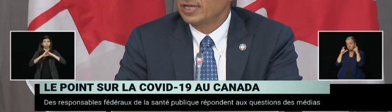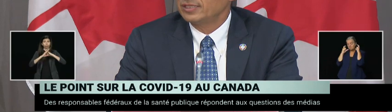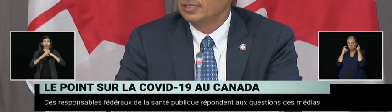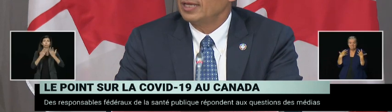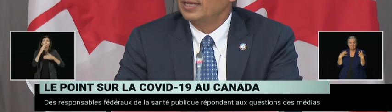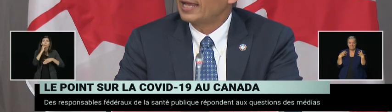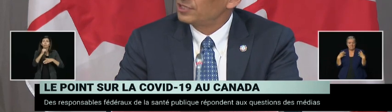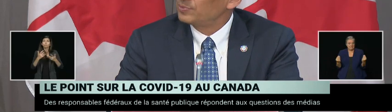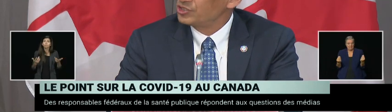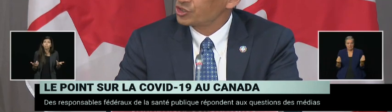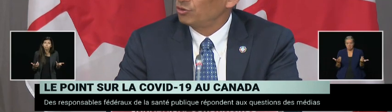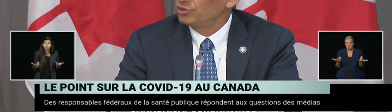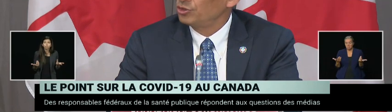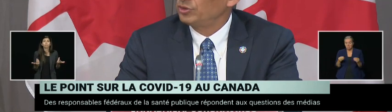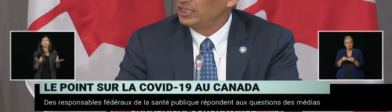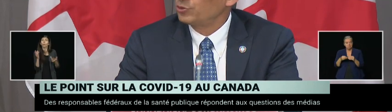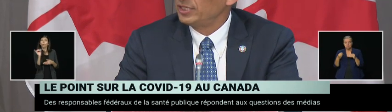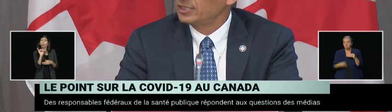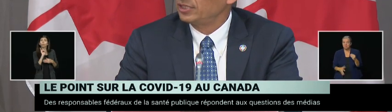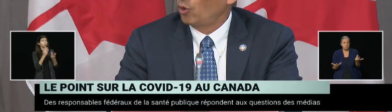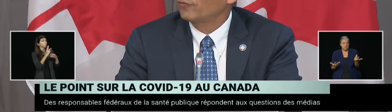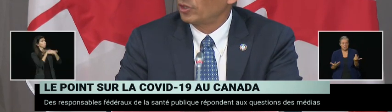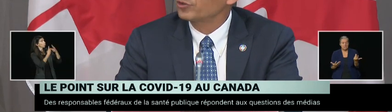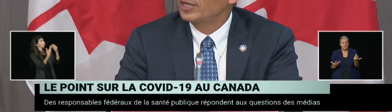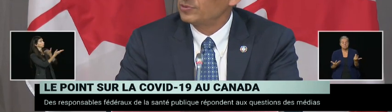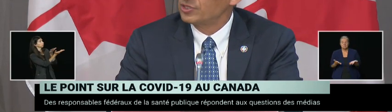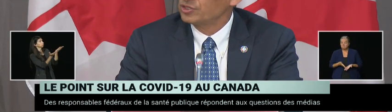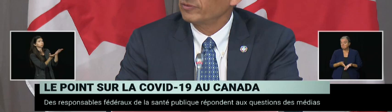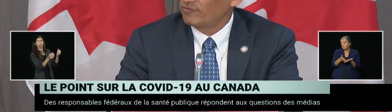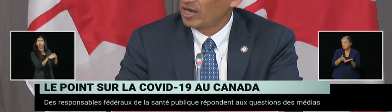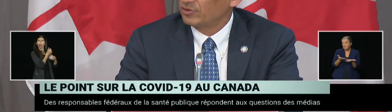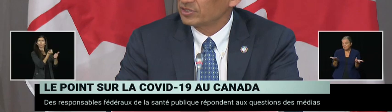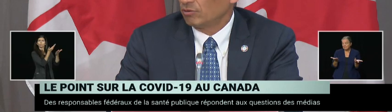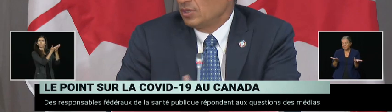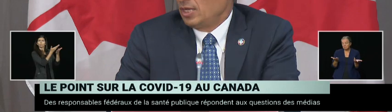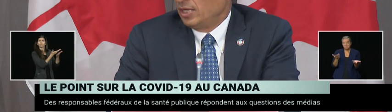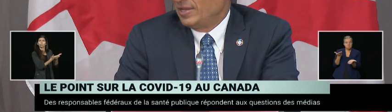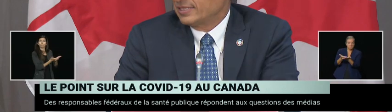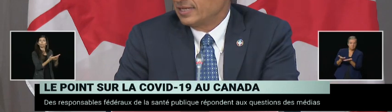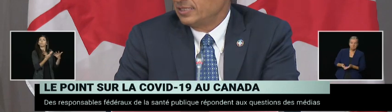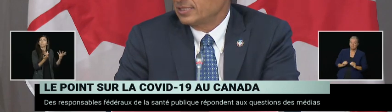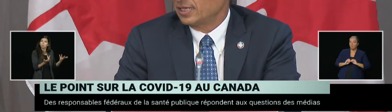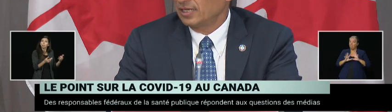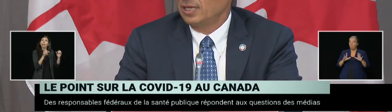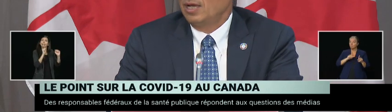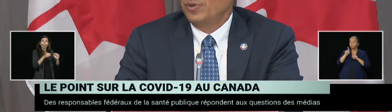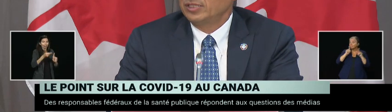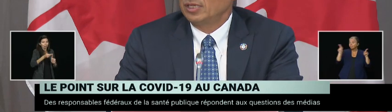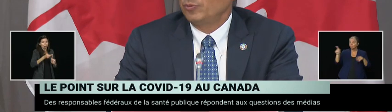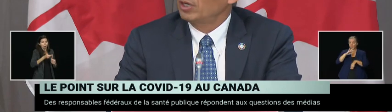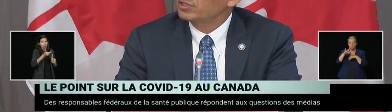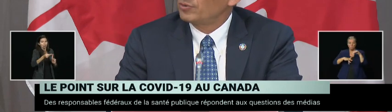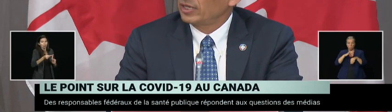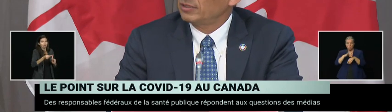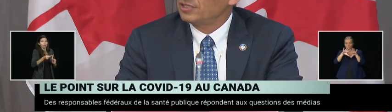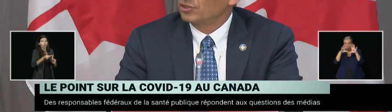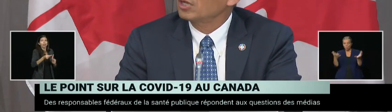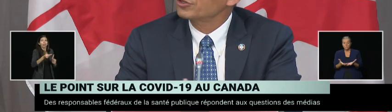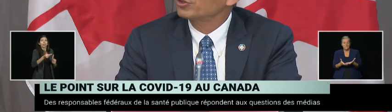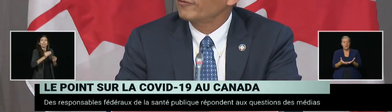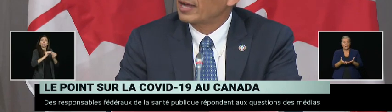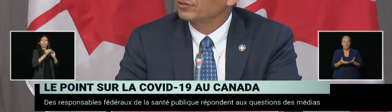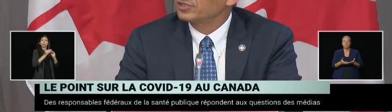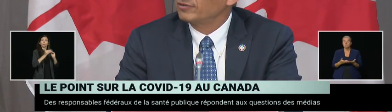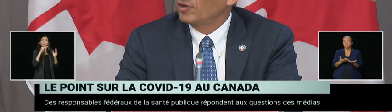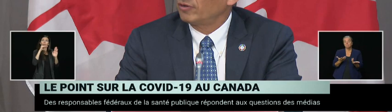world shows that it has been shown to decrease the overall transmission of the virus. So it makes sense, but we also recognize